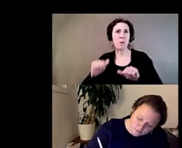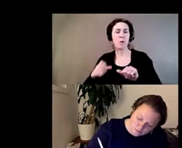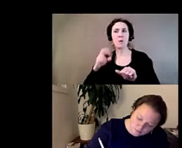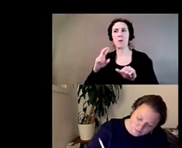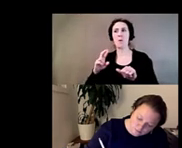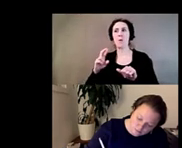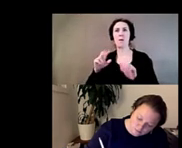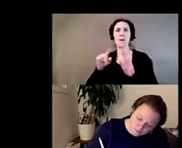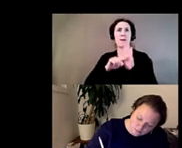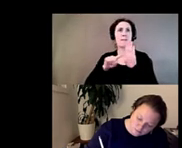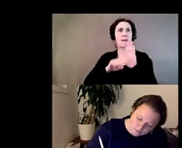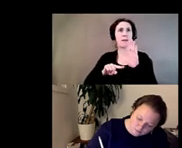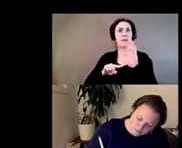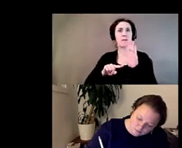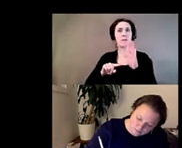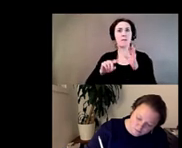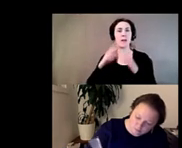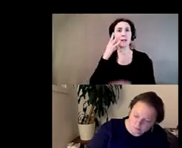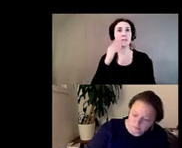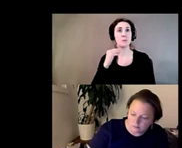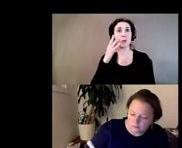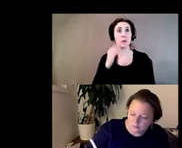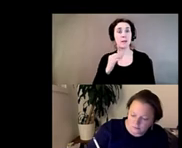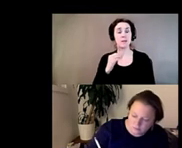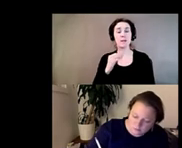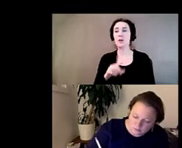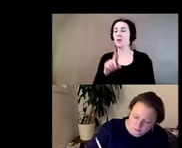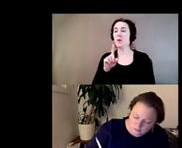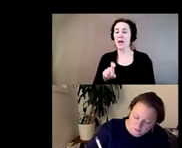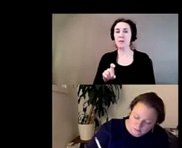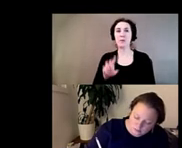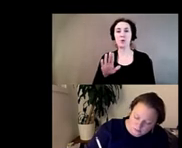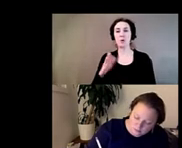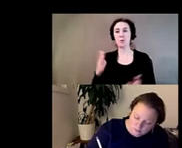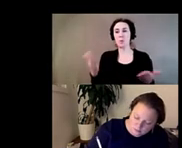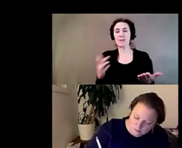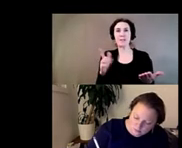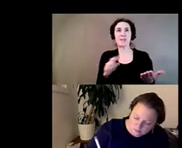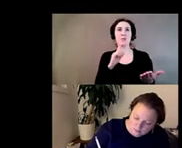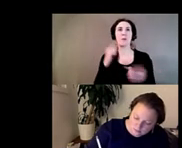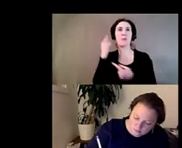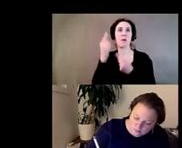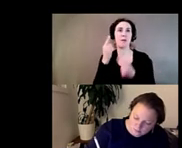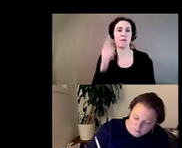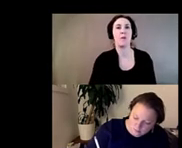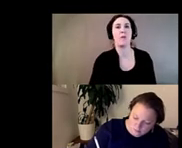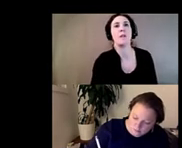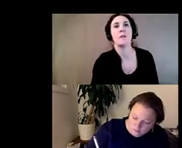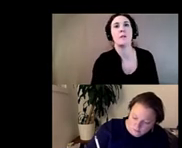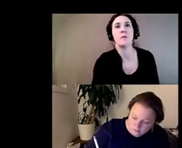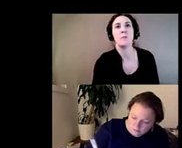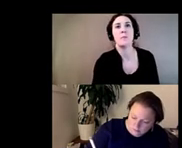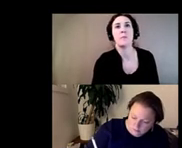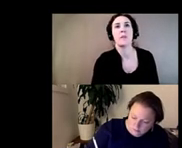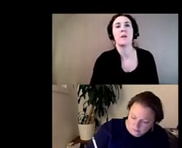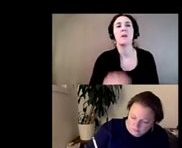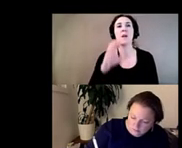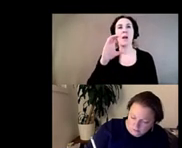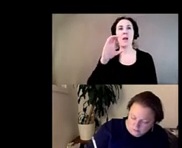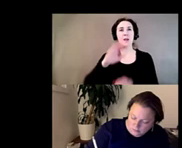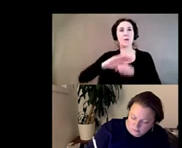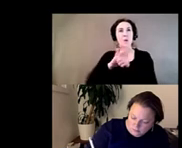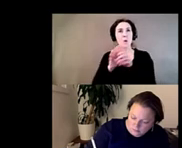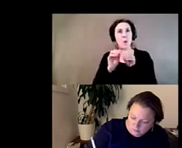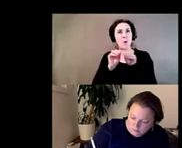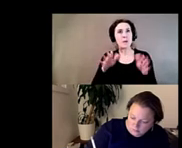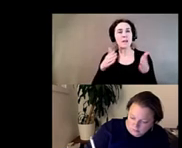institutions i think the process always has to be thoughtful and in a weird way covid has actually allowed people to really engage and thought online through forums